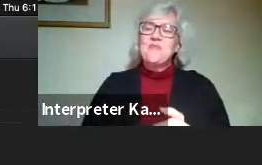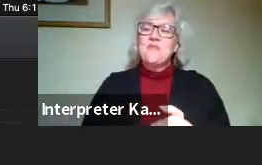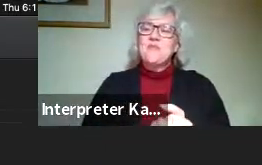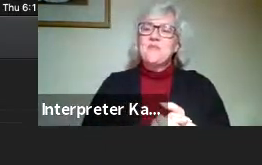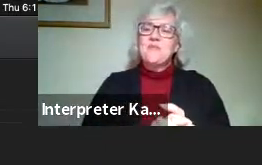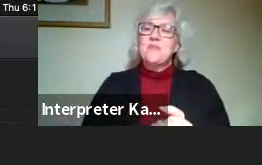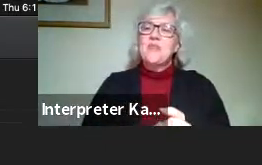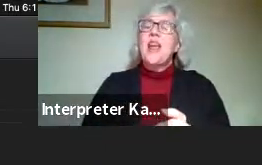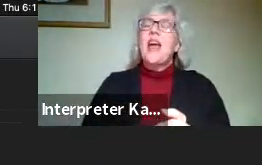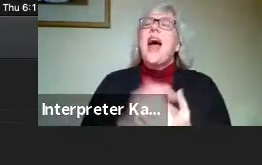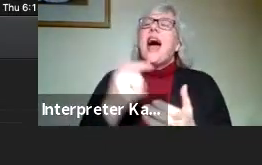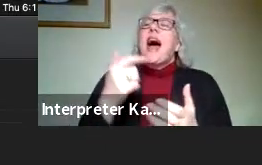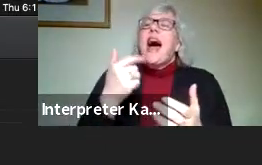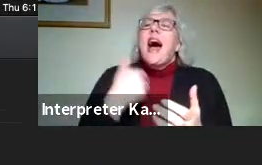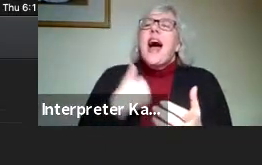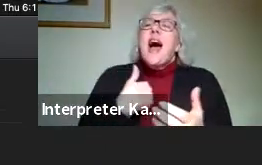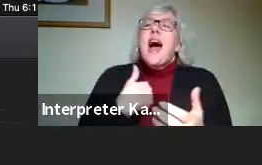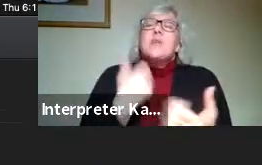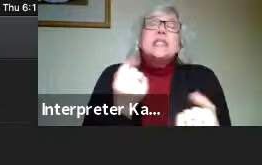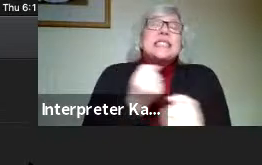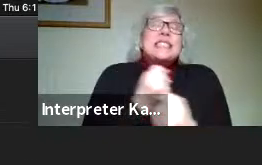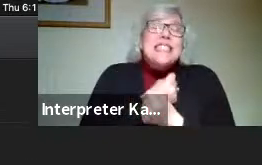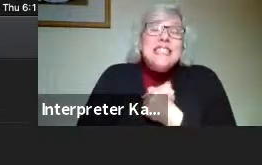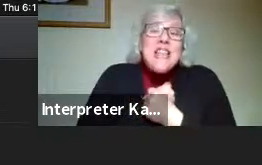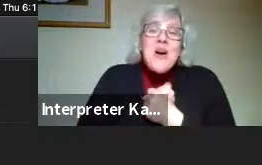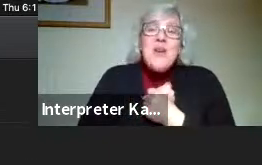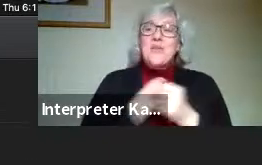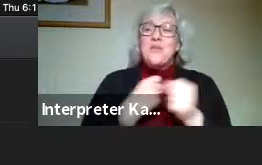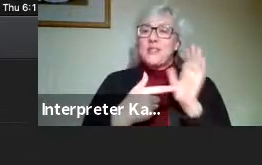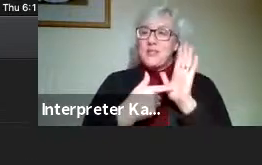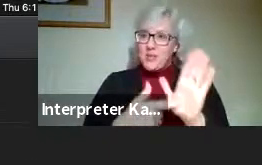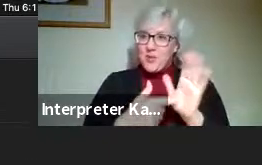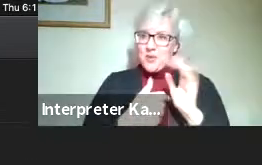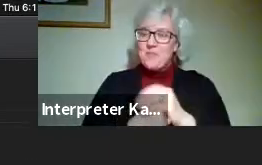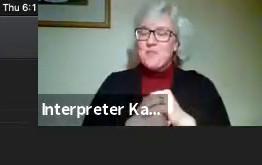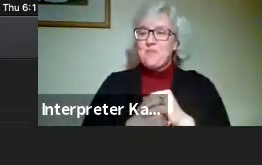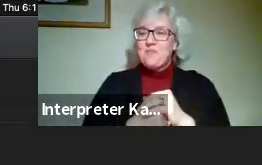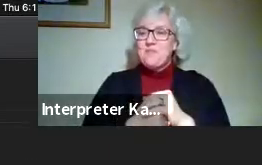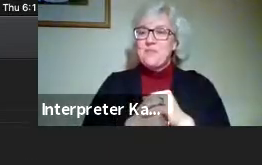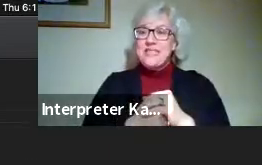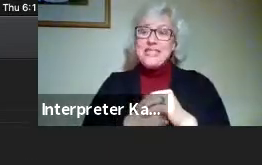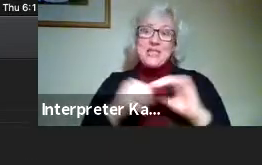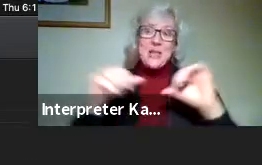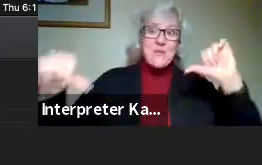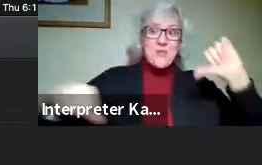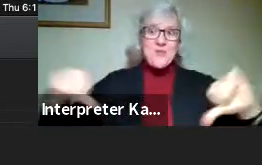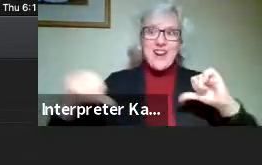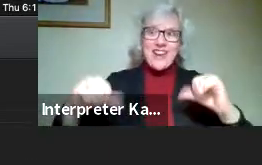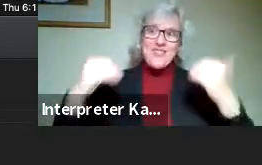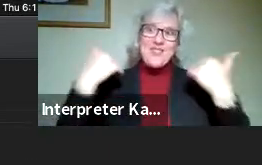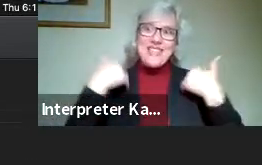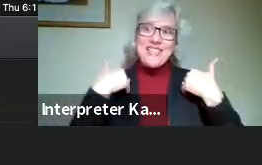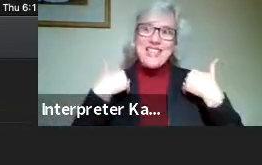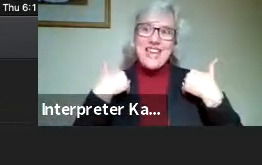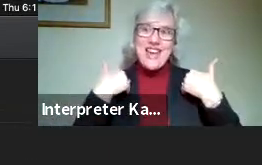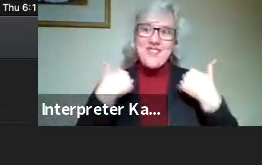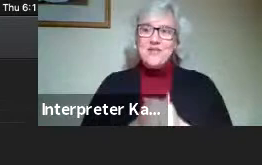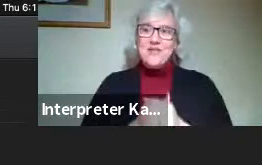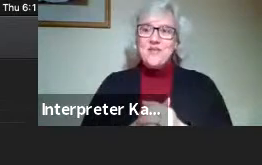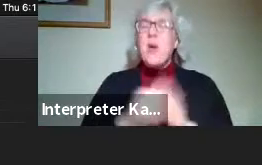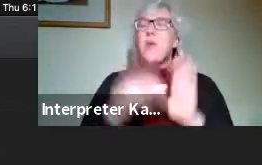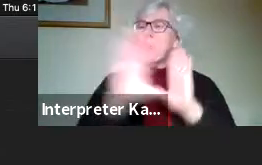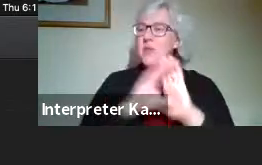I would just love to share with you some of the bragging rights we have with our graphic